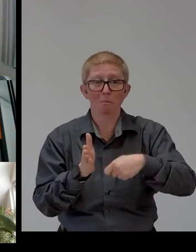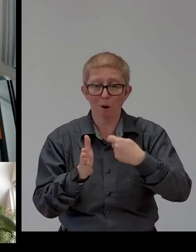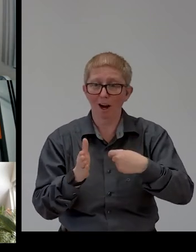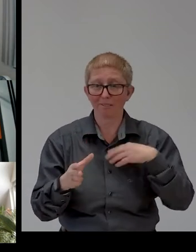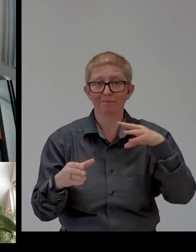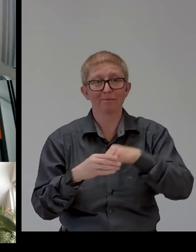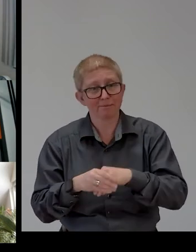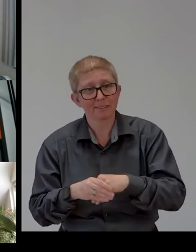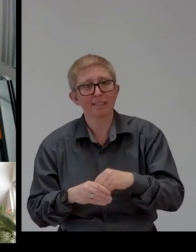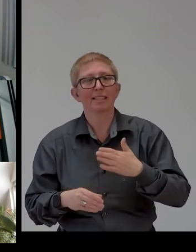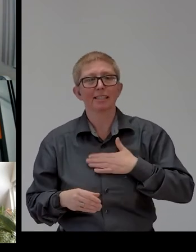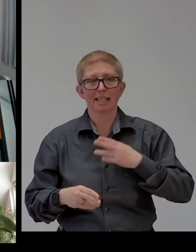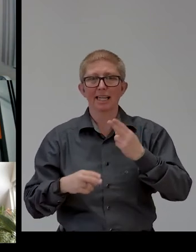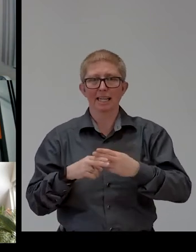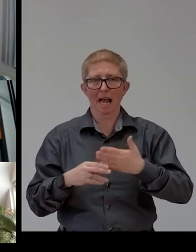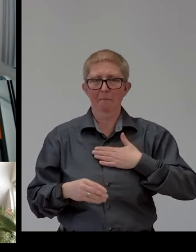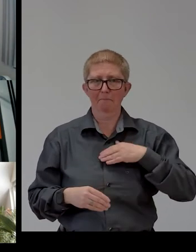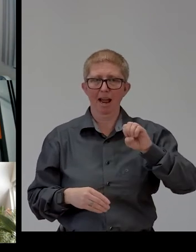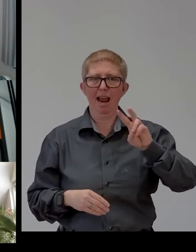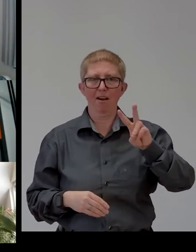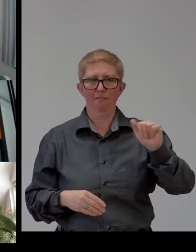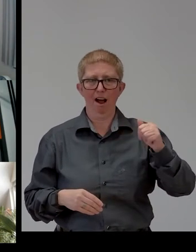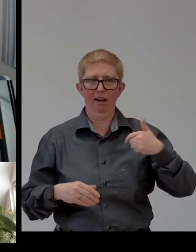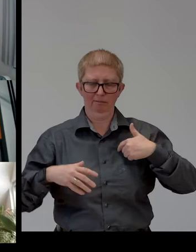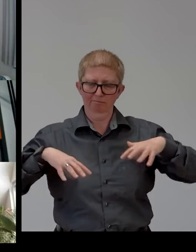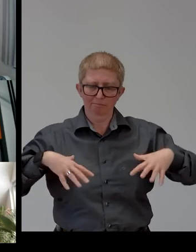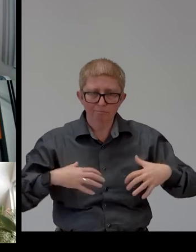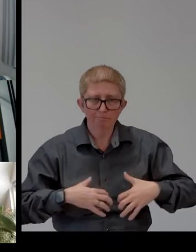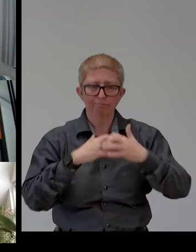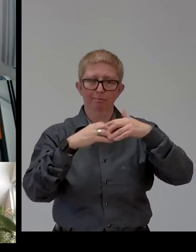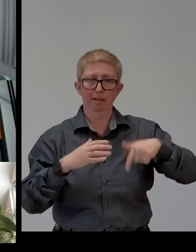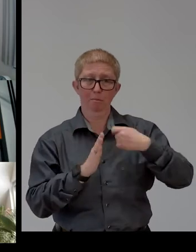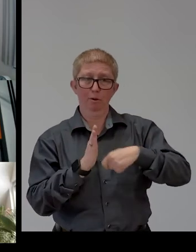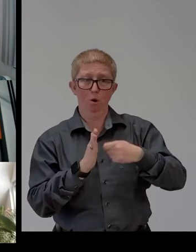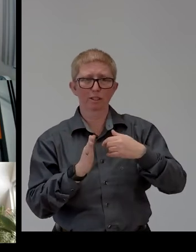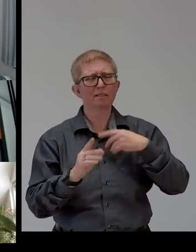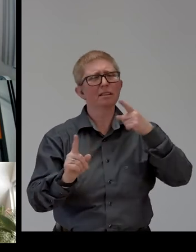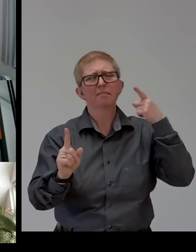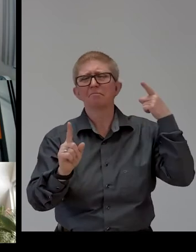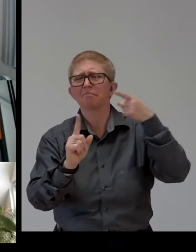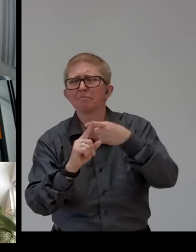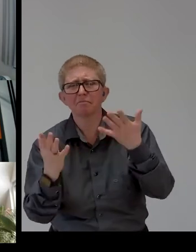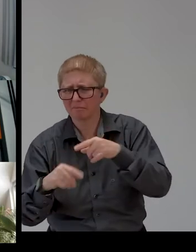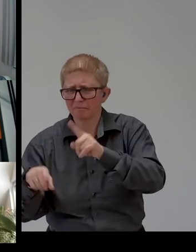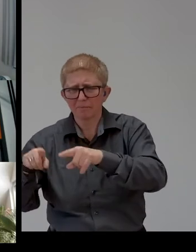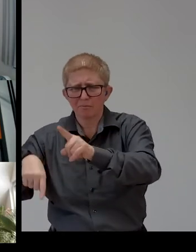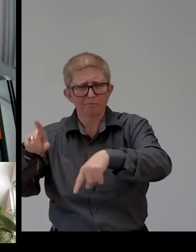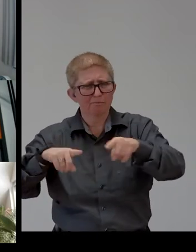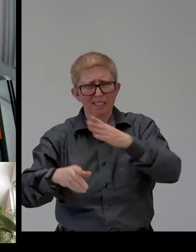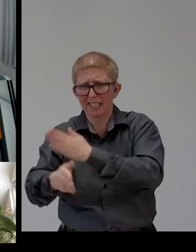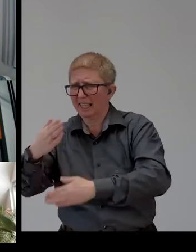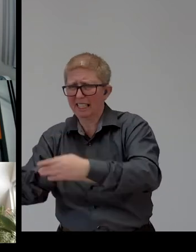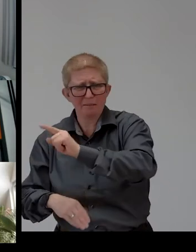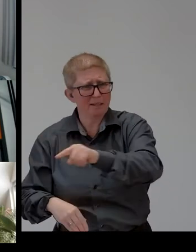Tolva. I am co-founder of Jamba and our mission is to support people with different types of disabilities to attain key competences,